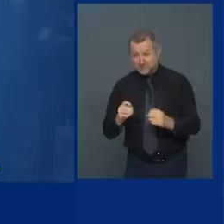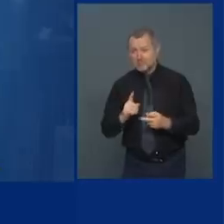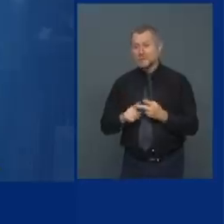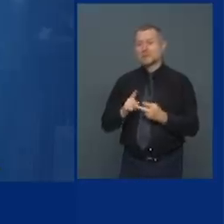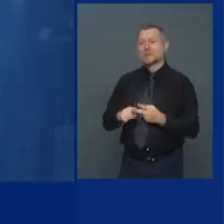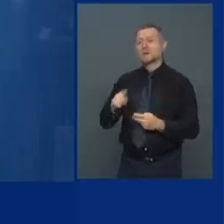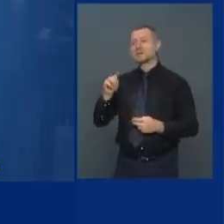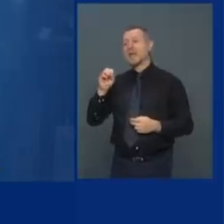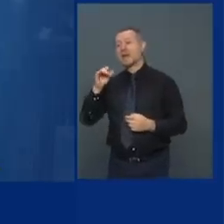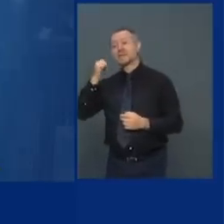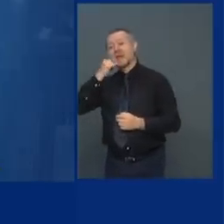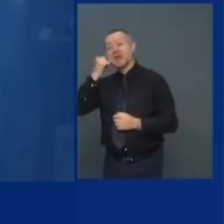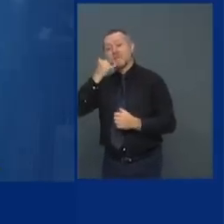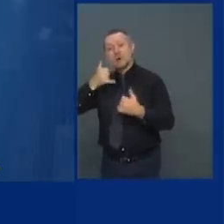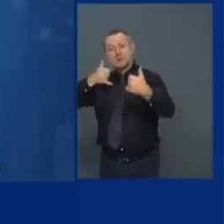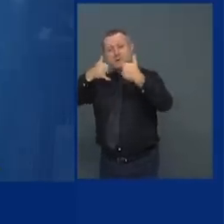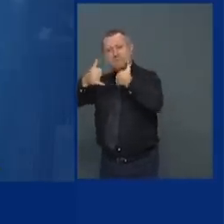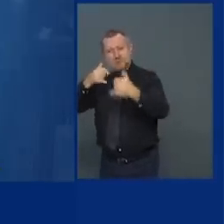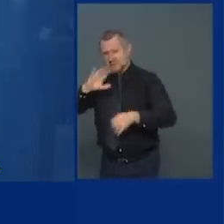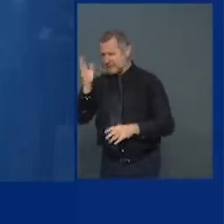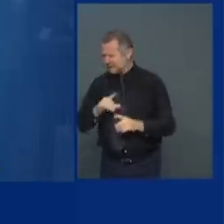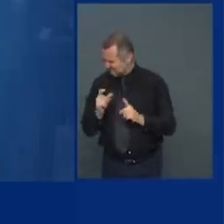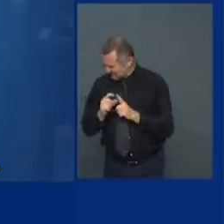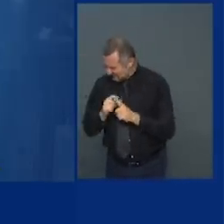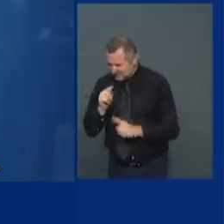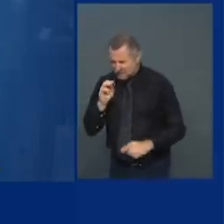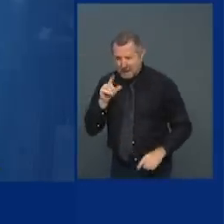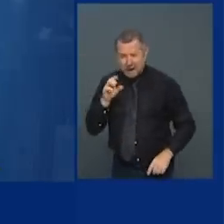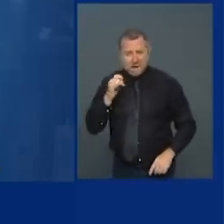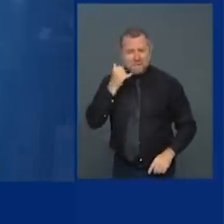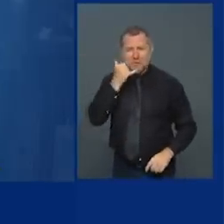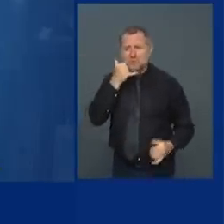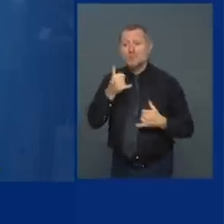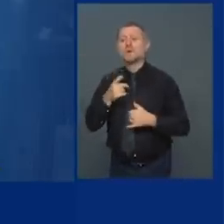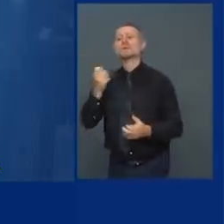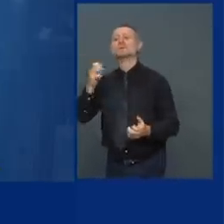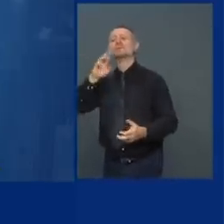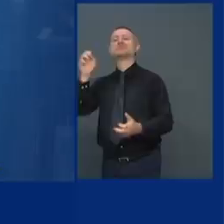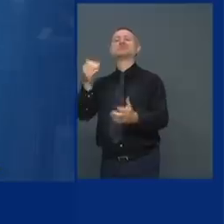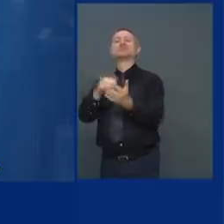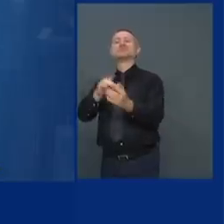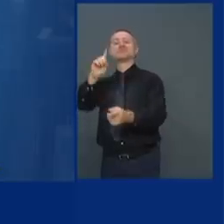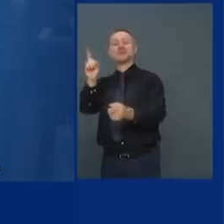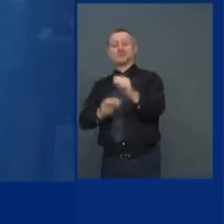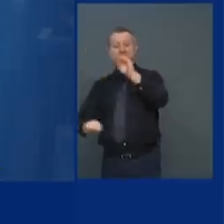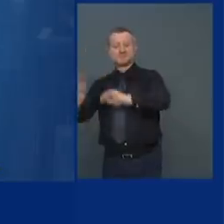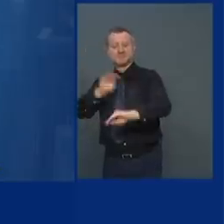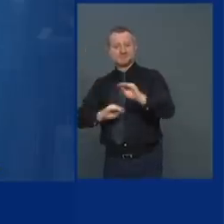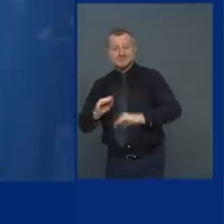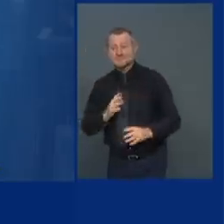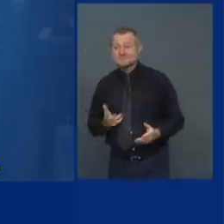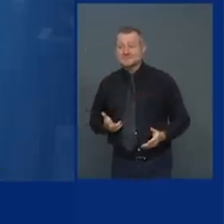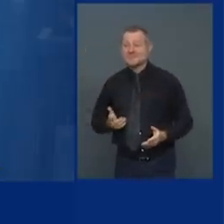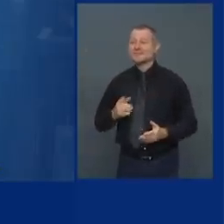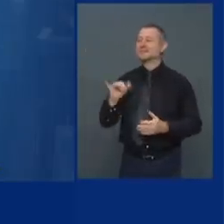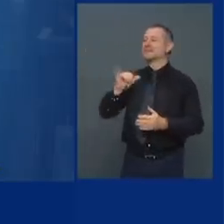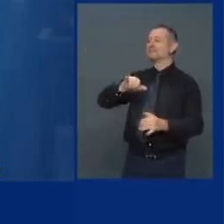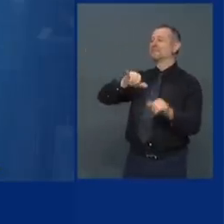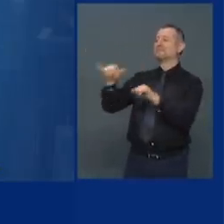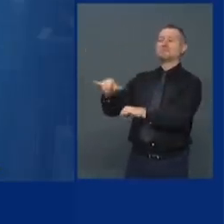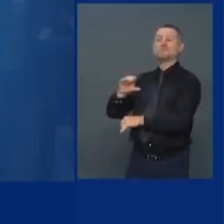whoever heard of telemedicine we're redesigning medicine we have to redesign our public safety function